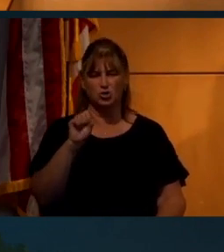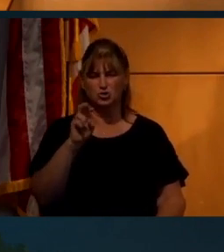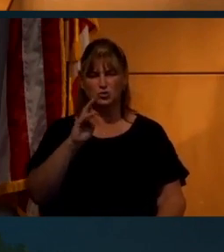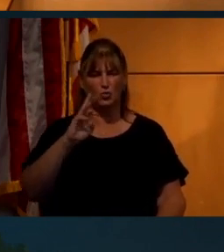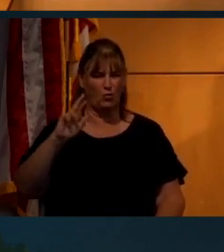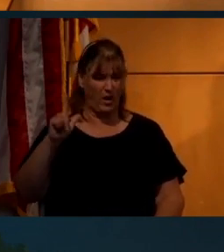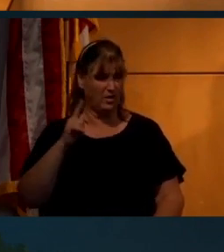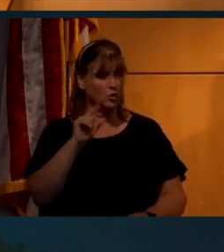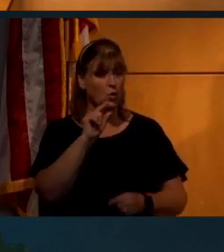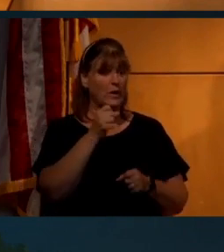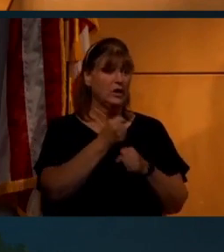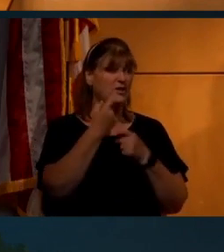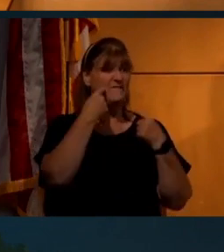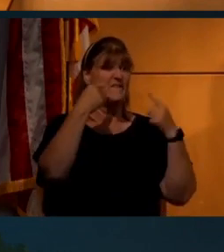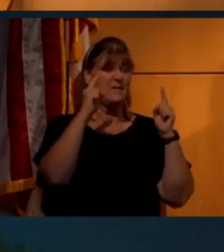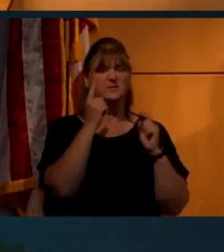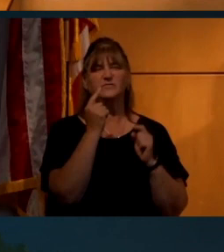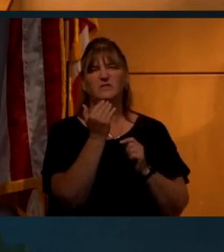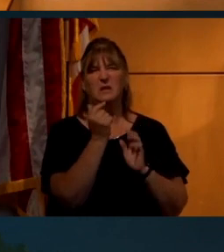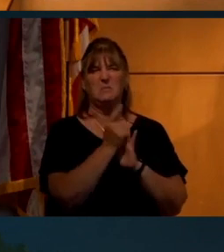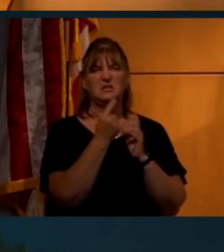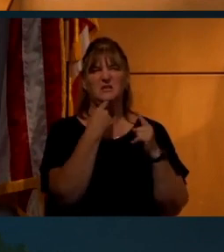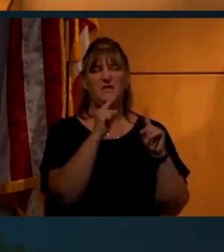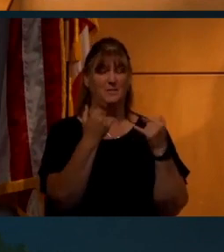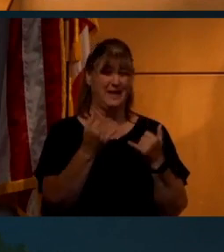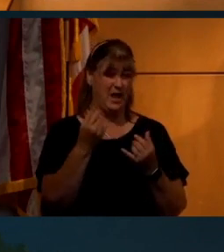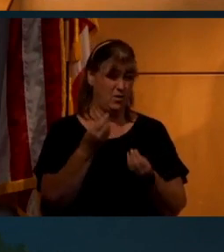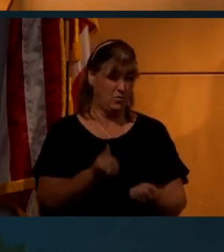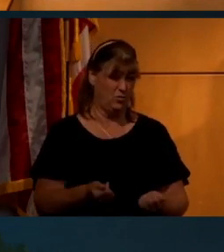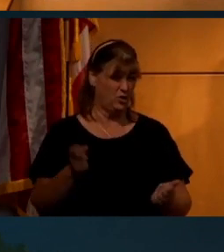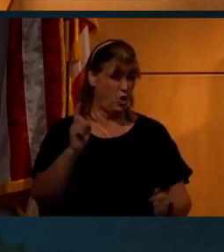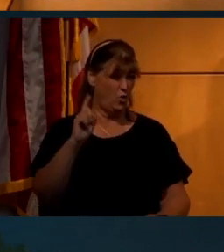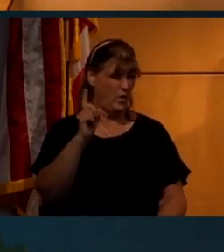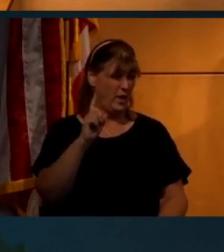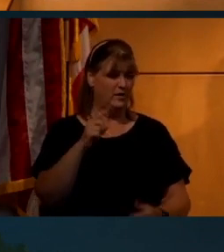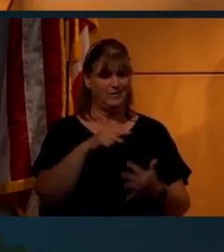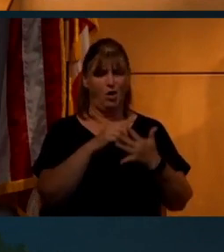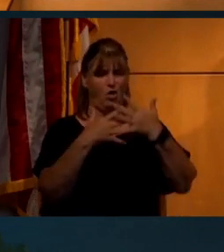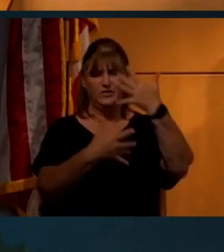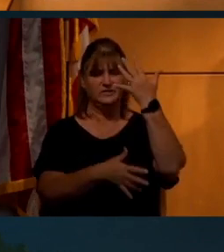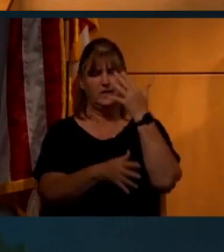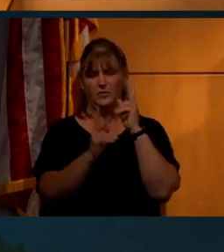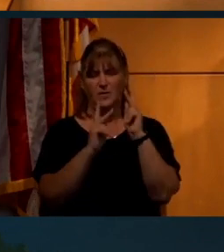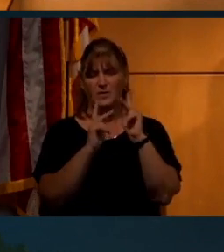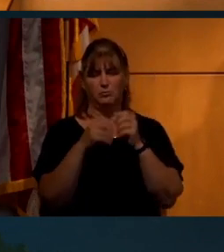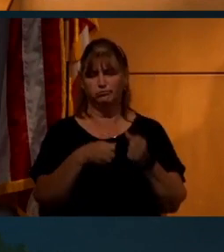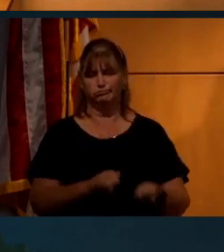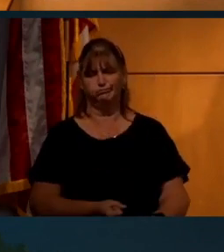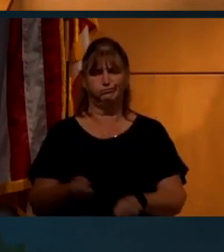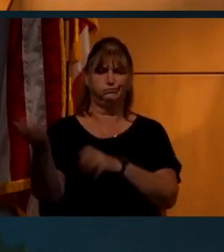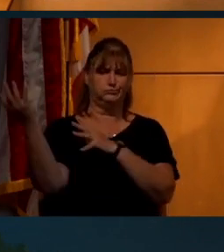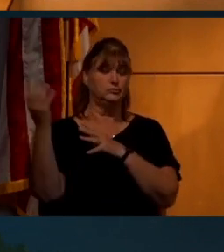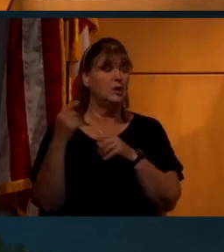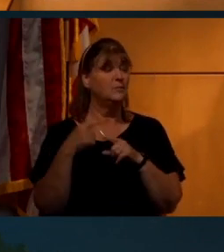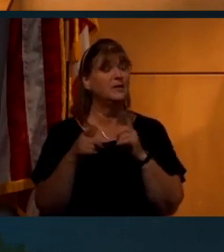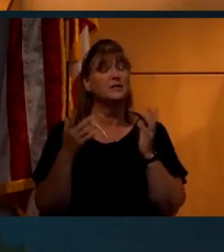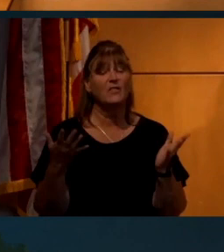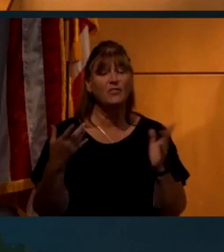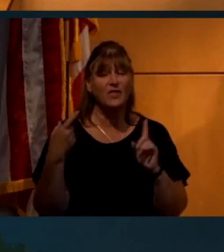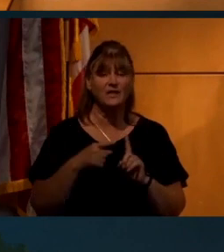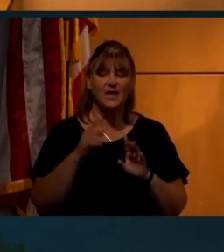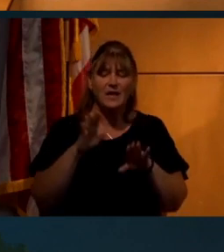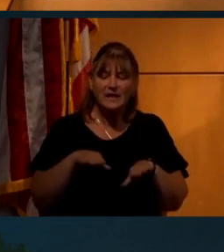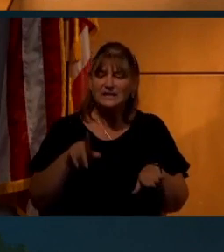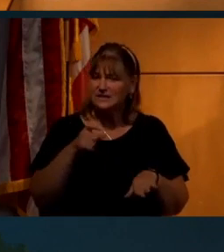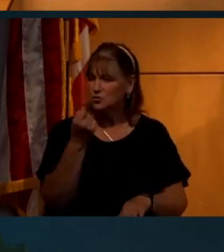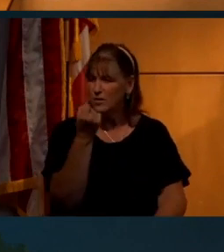20 years ago, he was famous. He had his 15 minutes of fame. And now who knows where he is and a lot of these other guys. Um, but the thing is, you know, kids